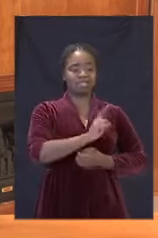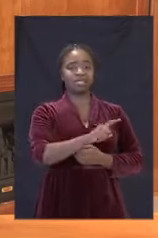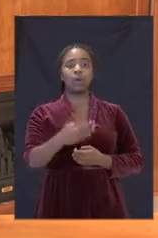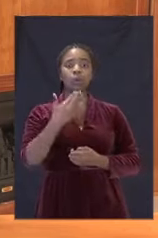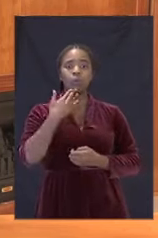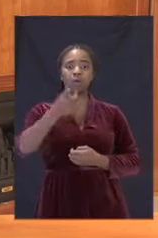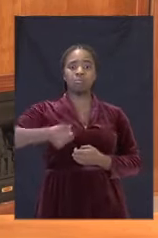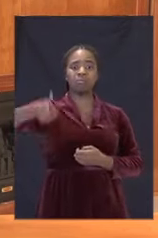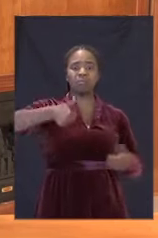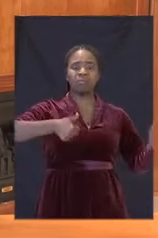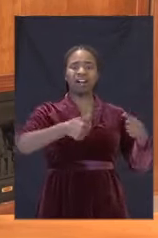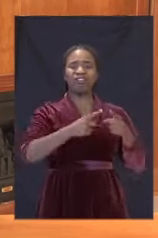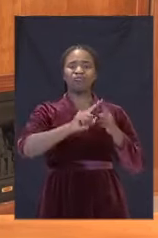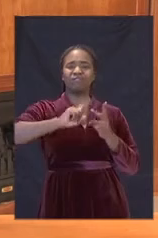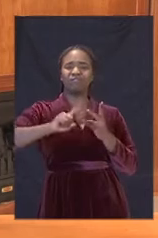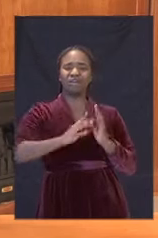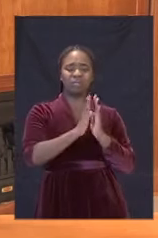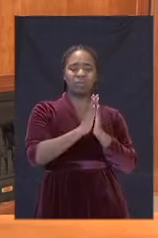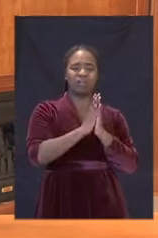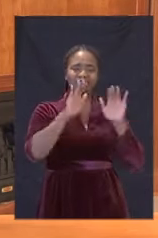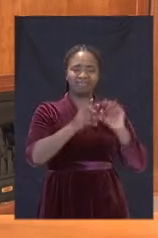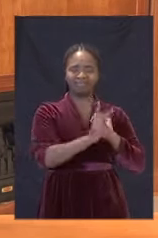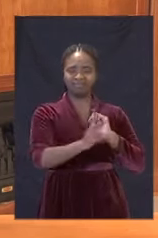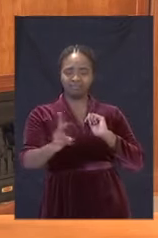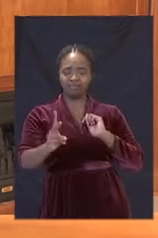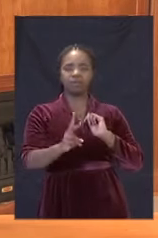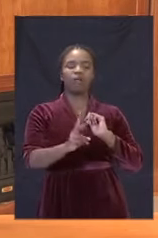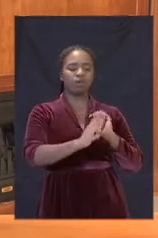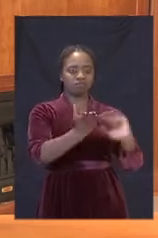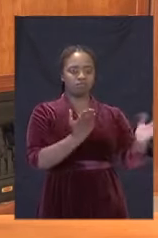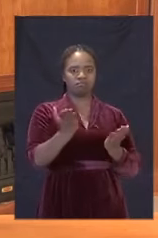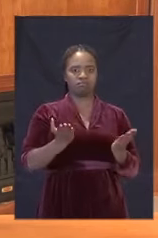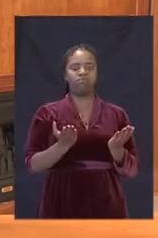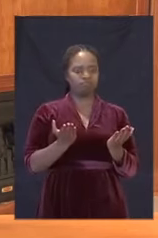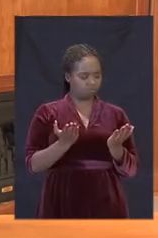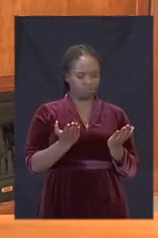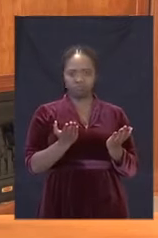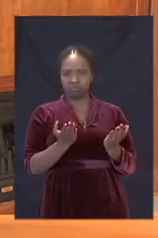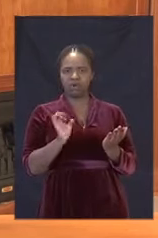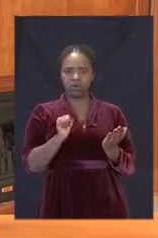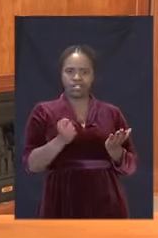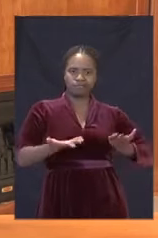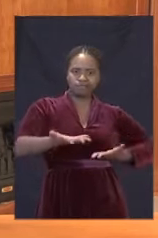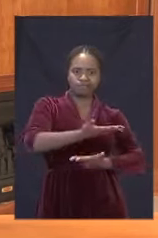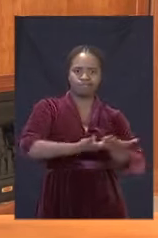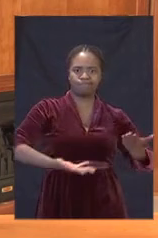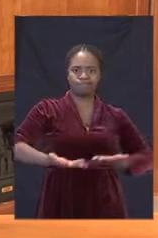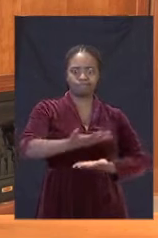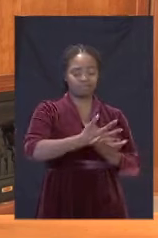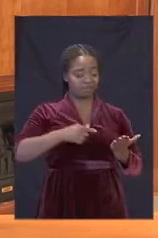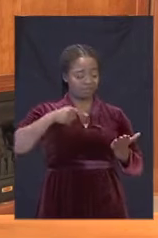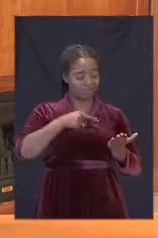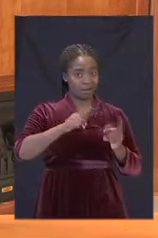and has determined that we should accede to the proposals put forward in accordance with certain